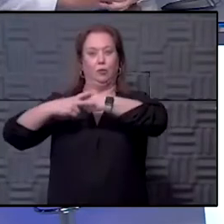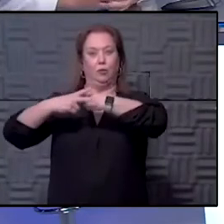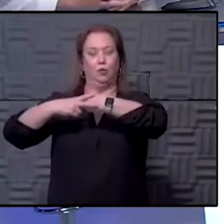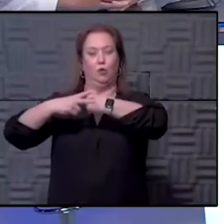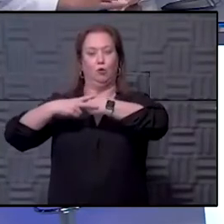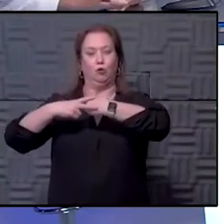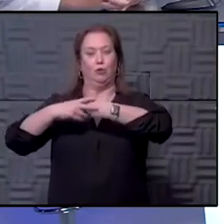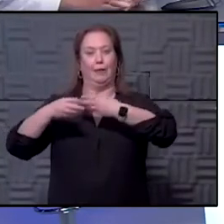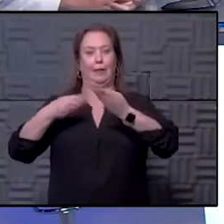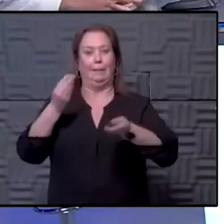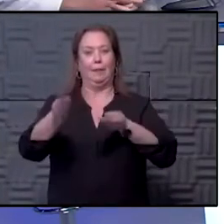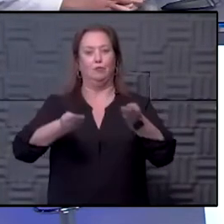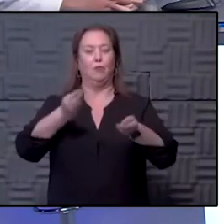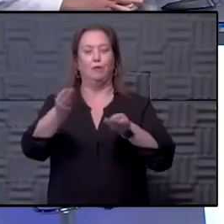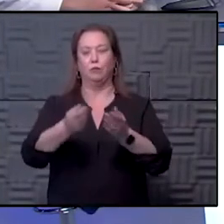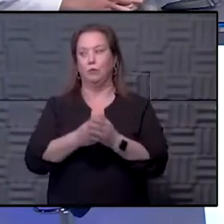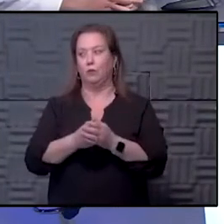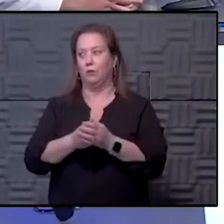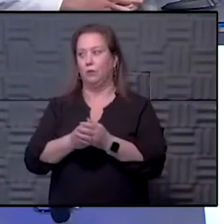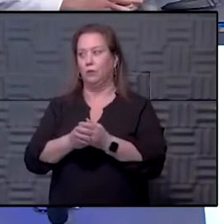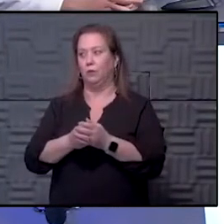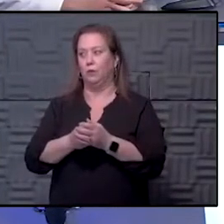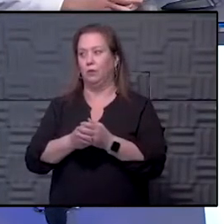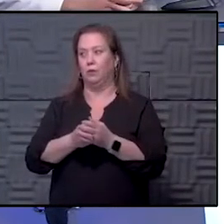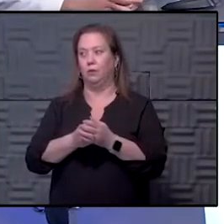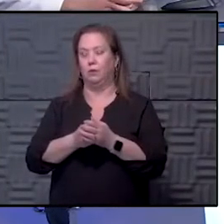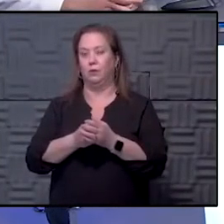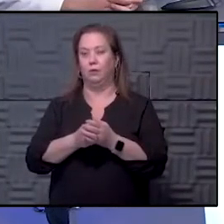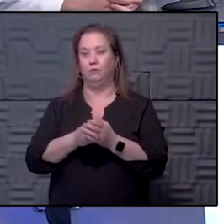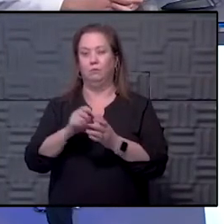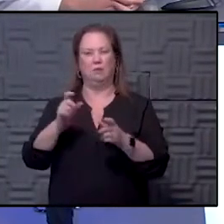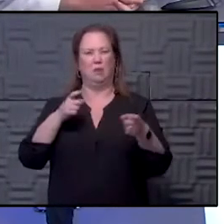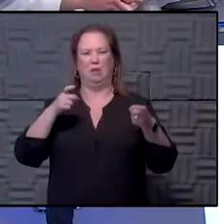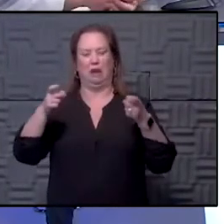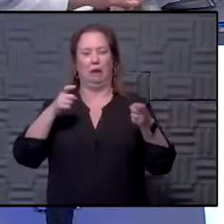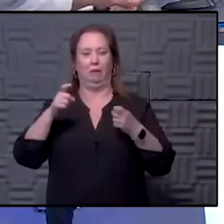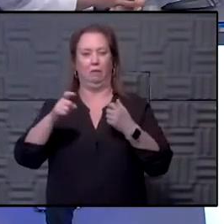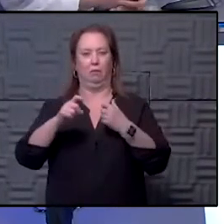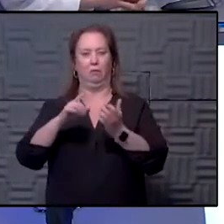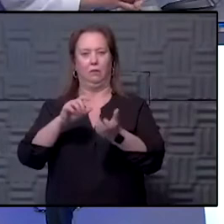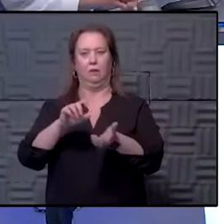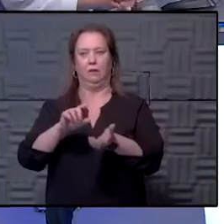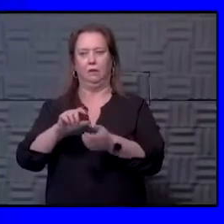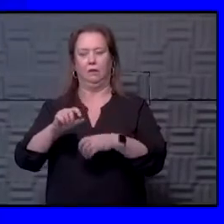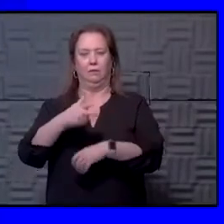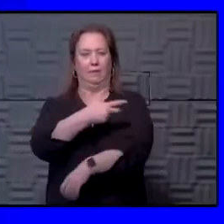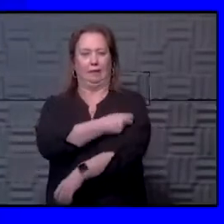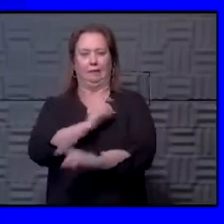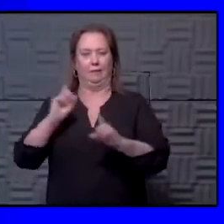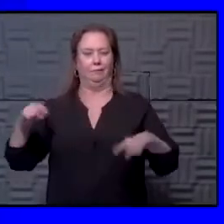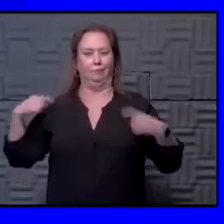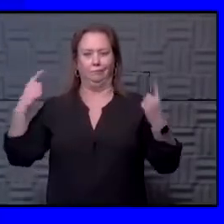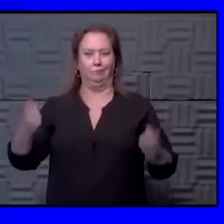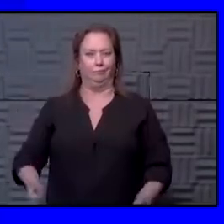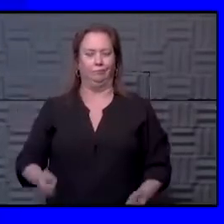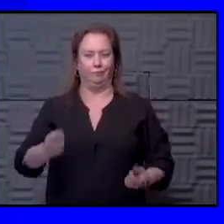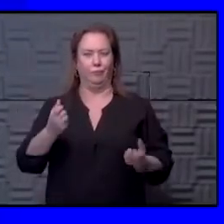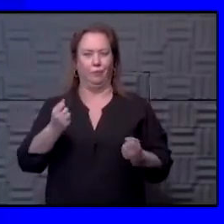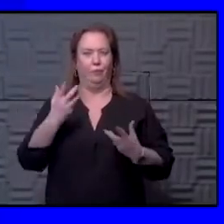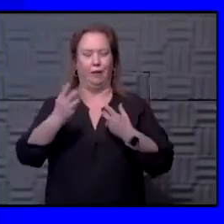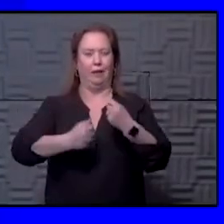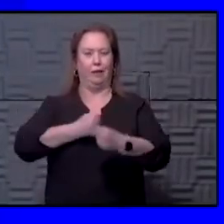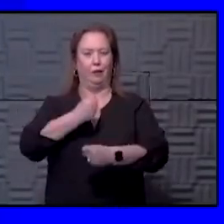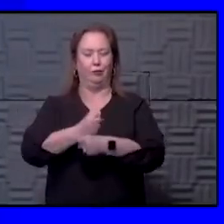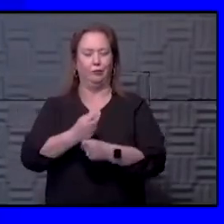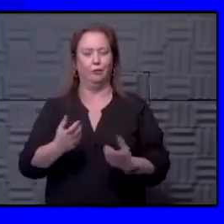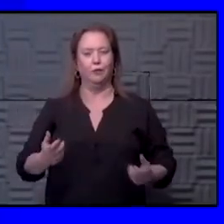administration. Well, I don't. They handle medicines all the time, Hawkeye. Yeah. No, I mean, they've been giving vaccines for a long time.